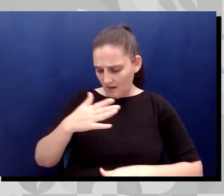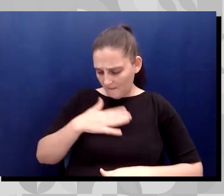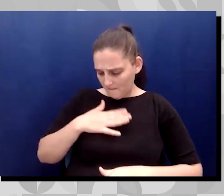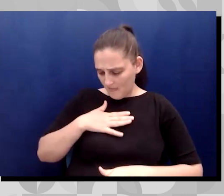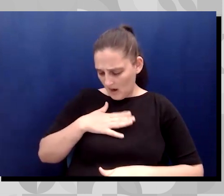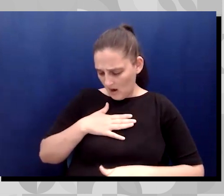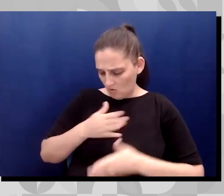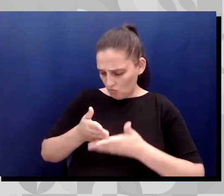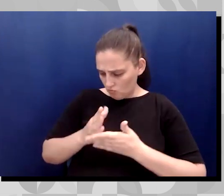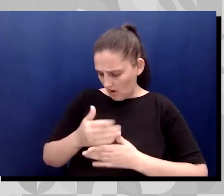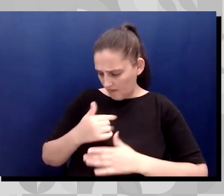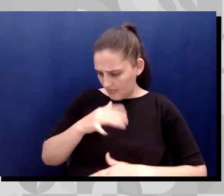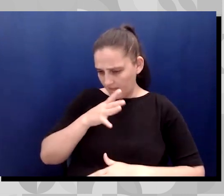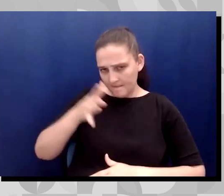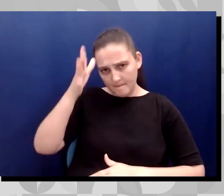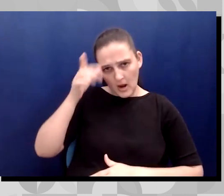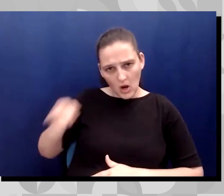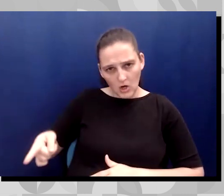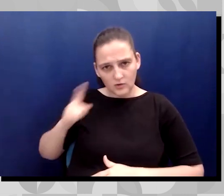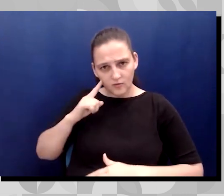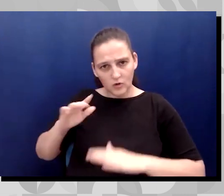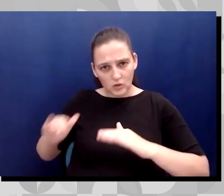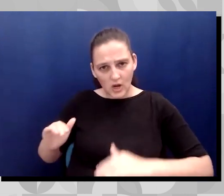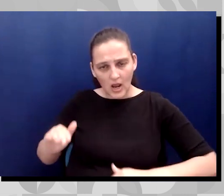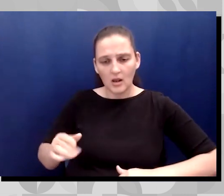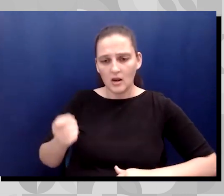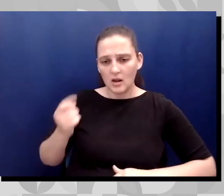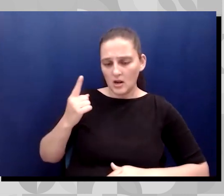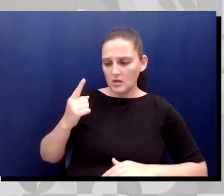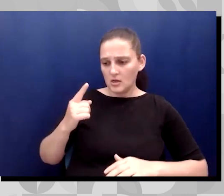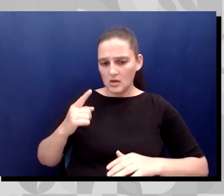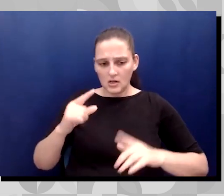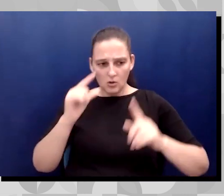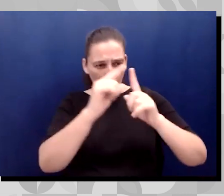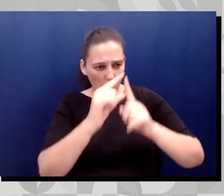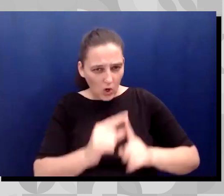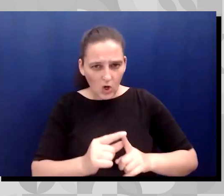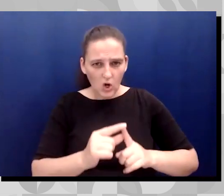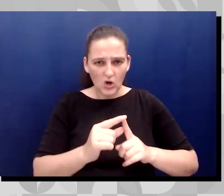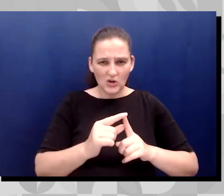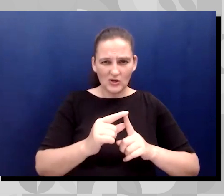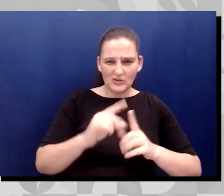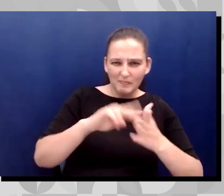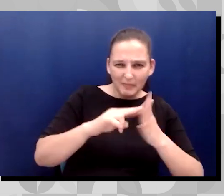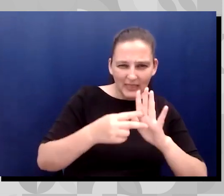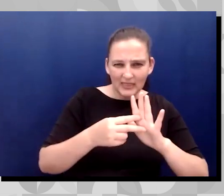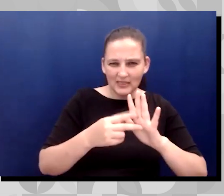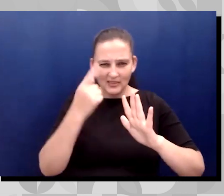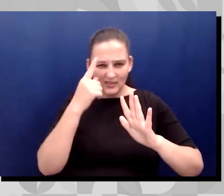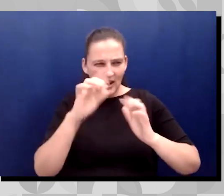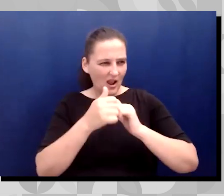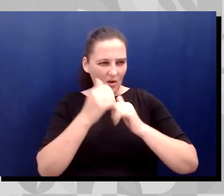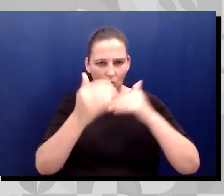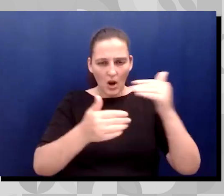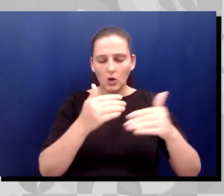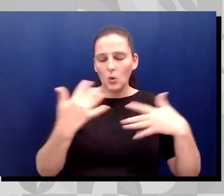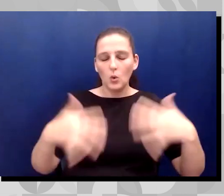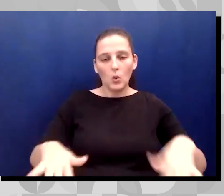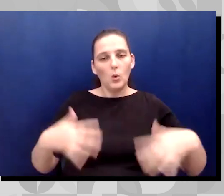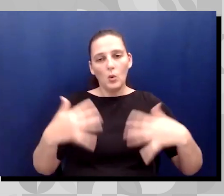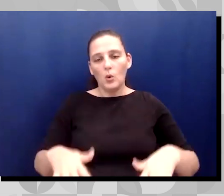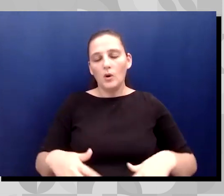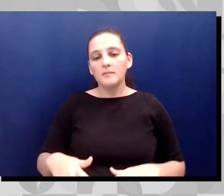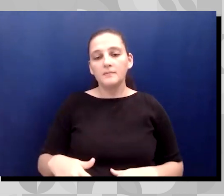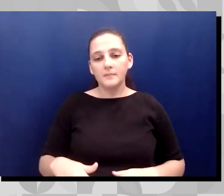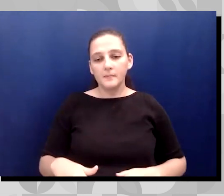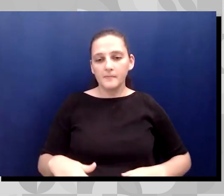understand the vocabulary, understand the terminology, and understand really how these processes work. So really being able to empower our